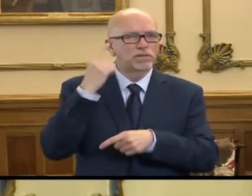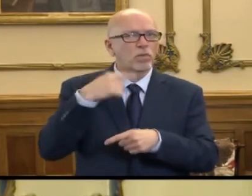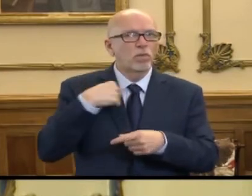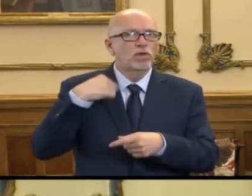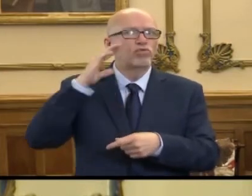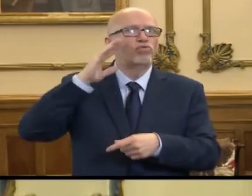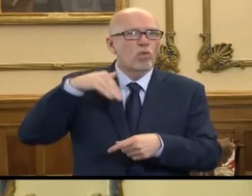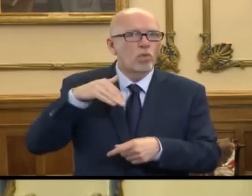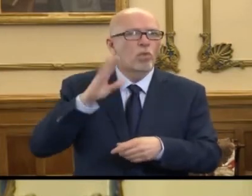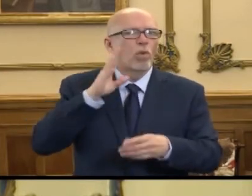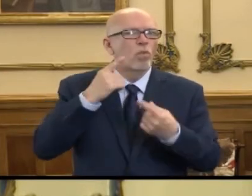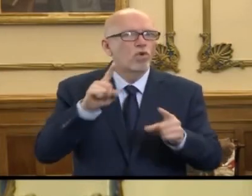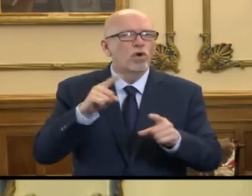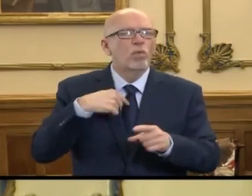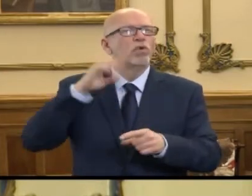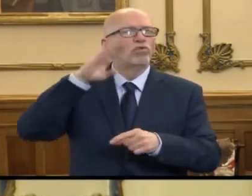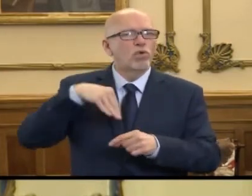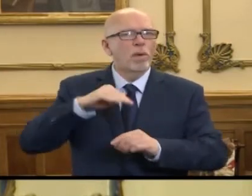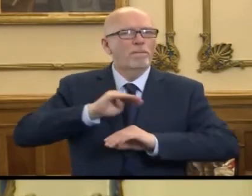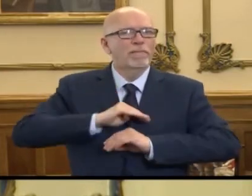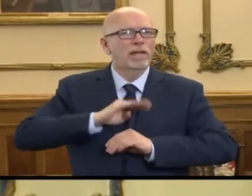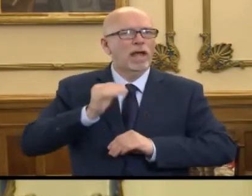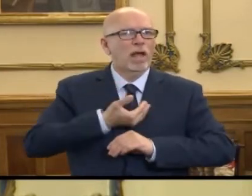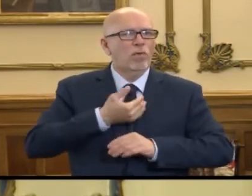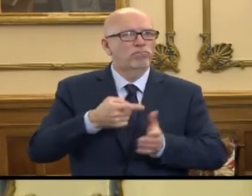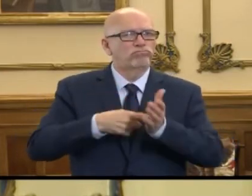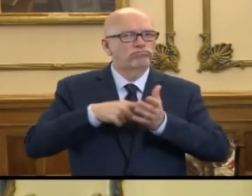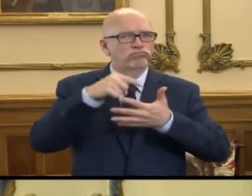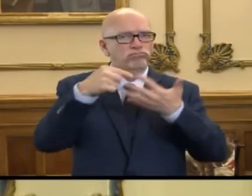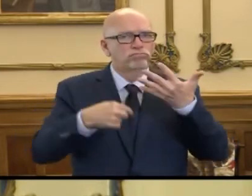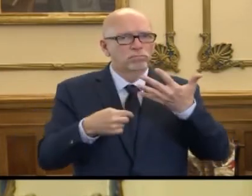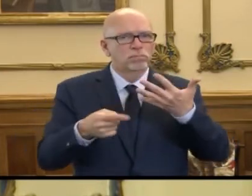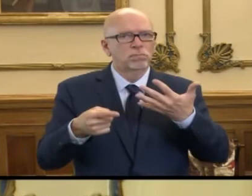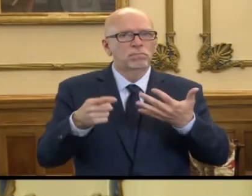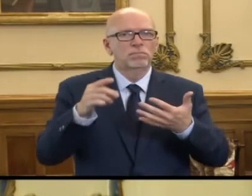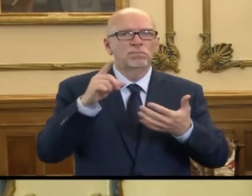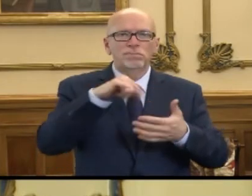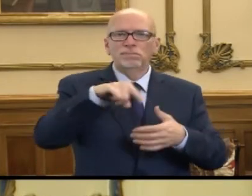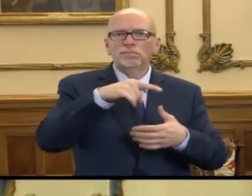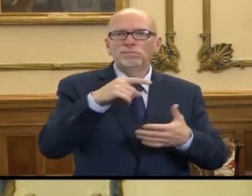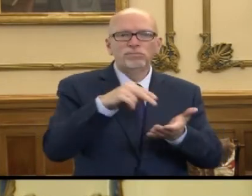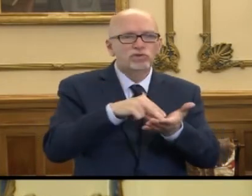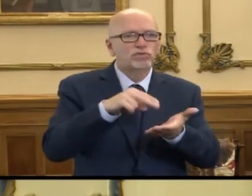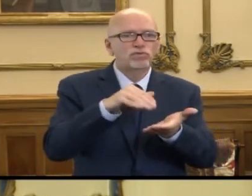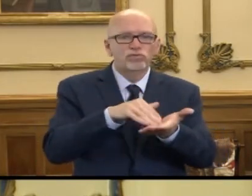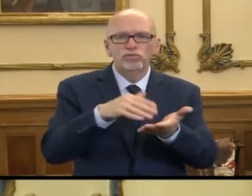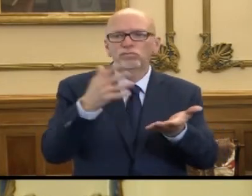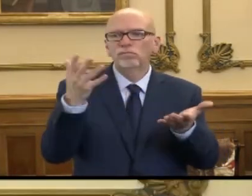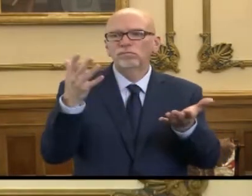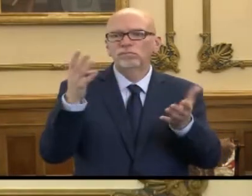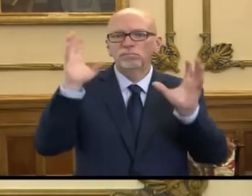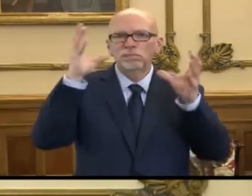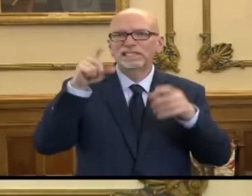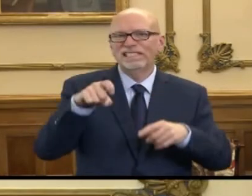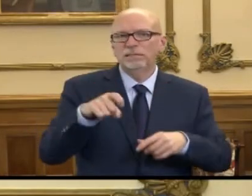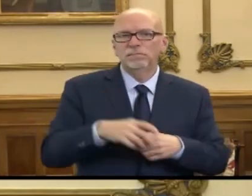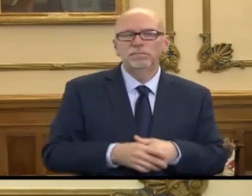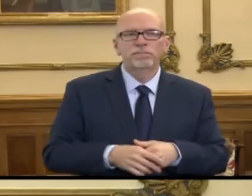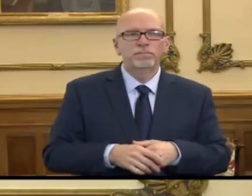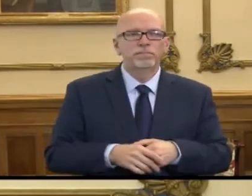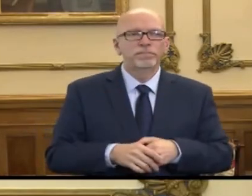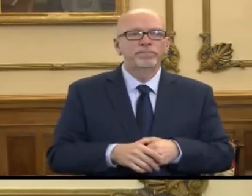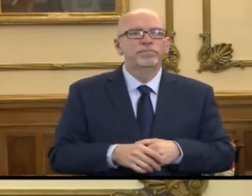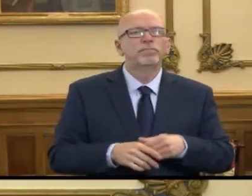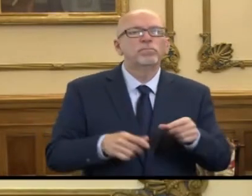know is credible and meets all of the standards that our health care workers and first responders need, too. So, yeah, and we'll have some good